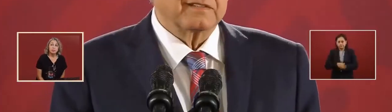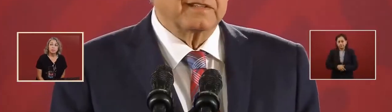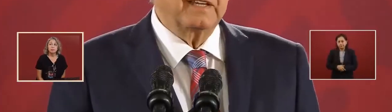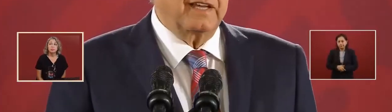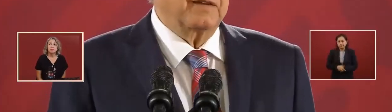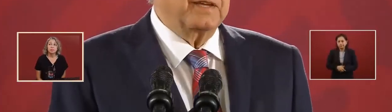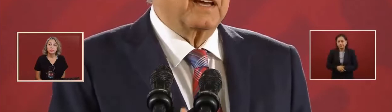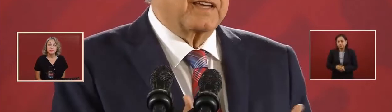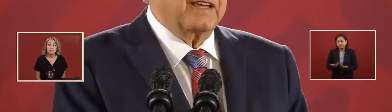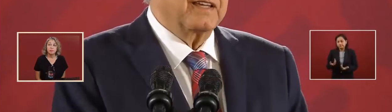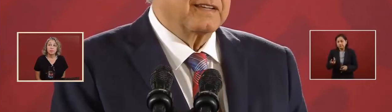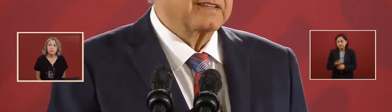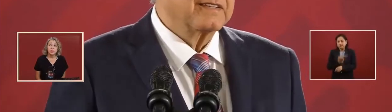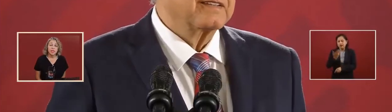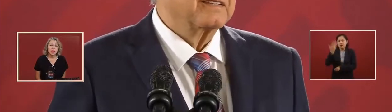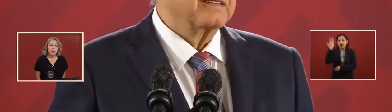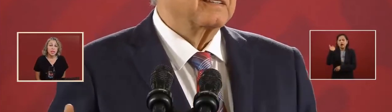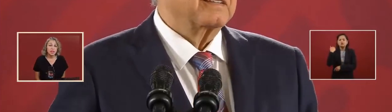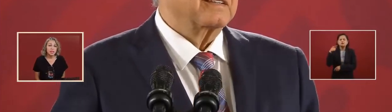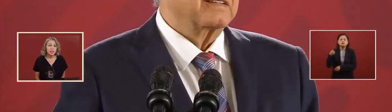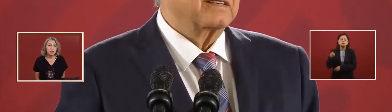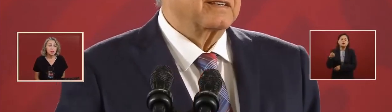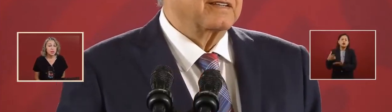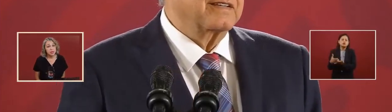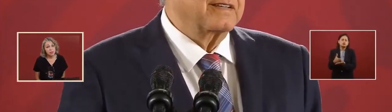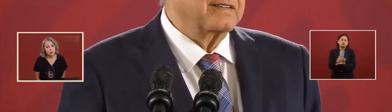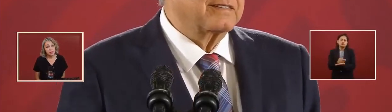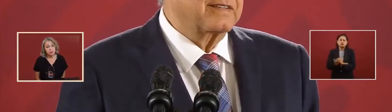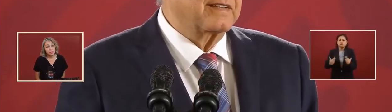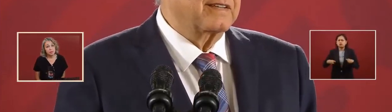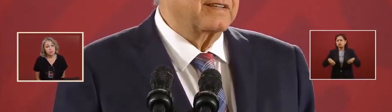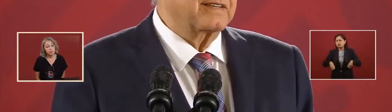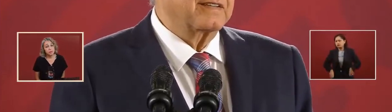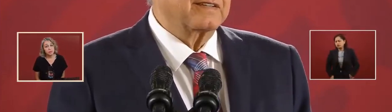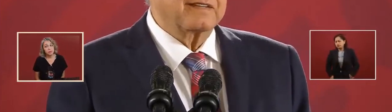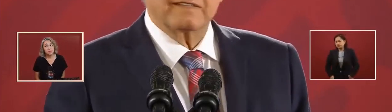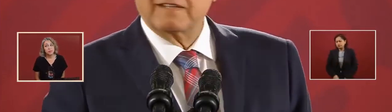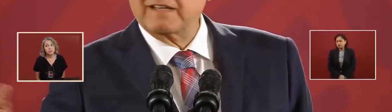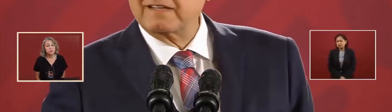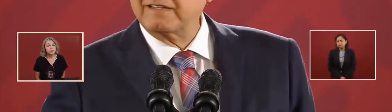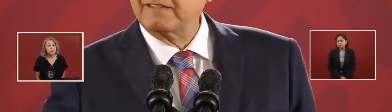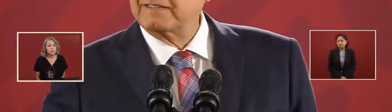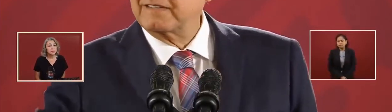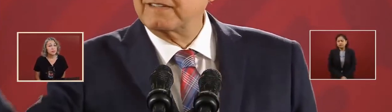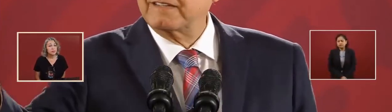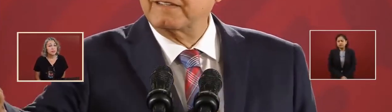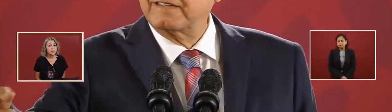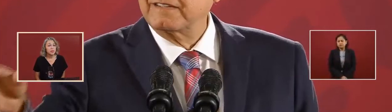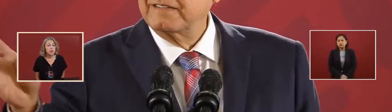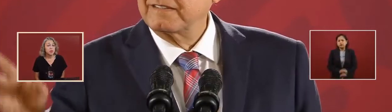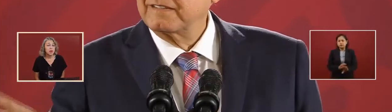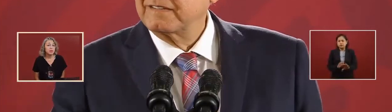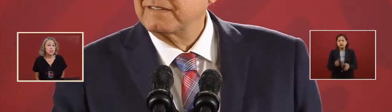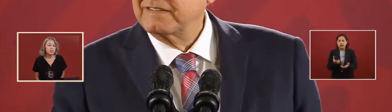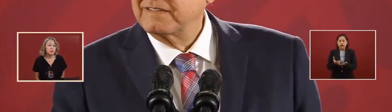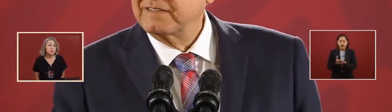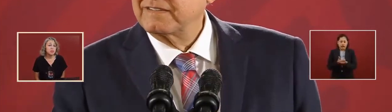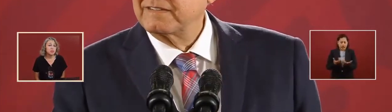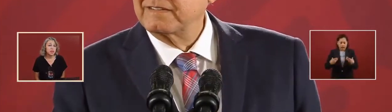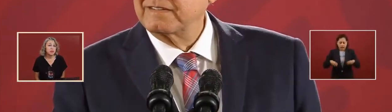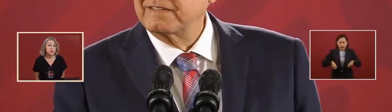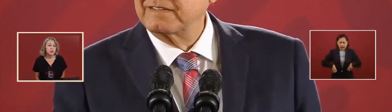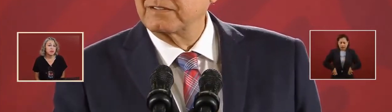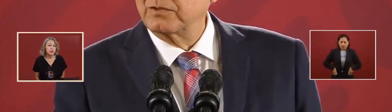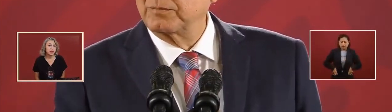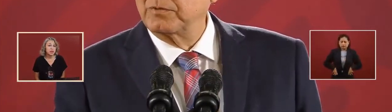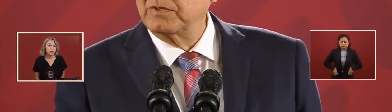And then they would, we would have to give them their Secretary of Public